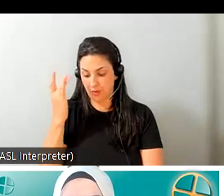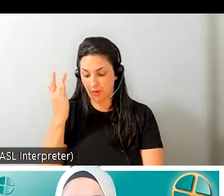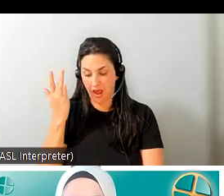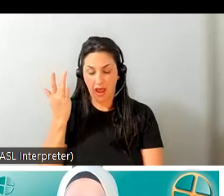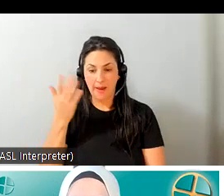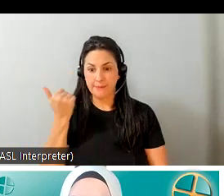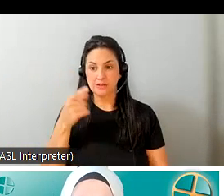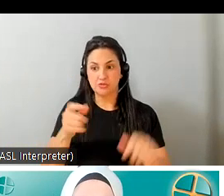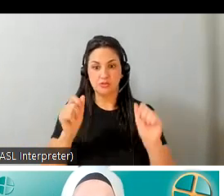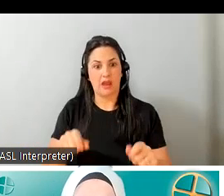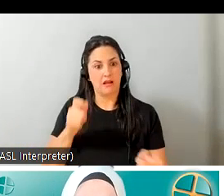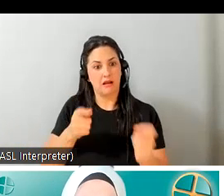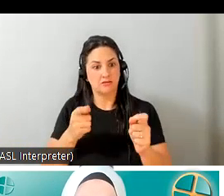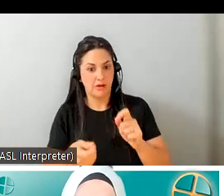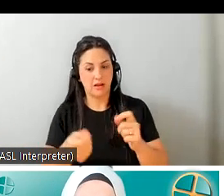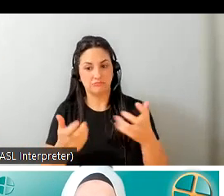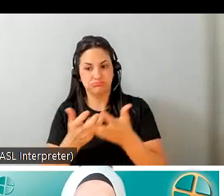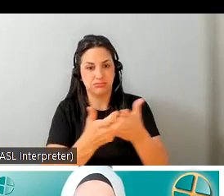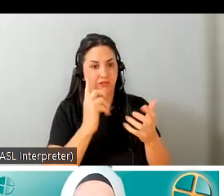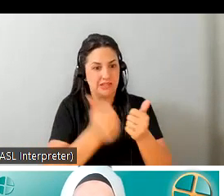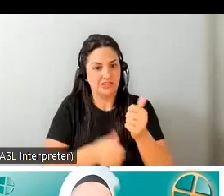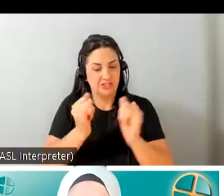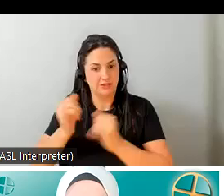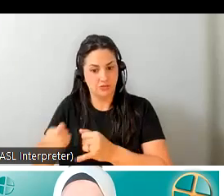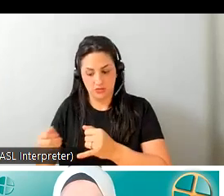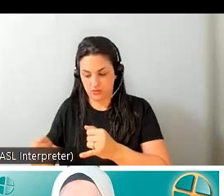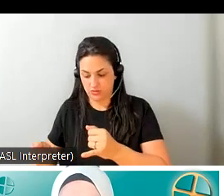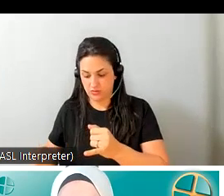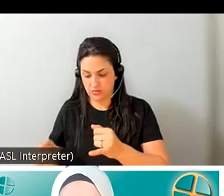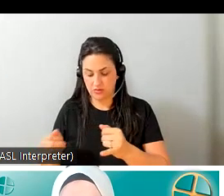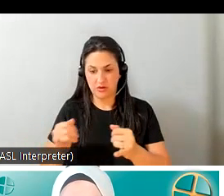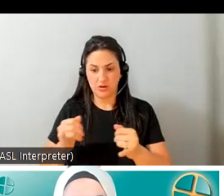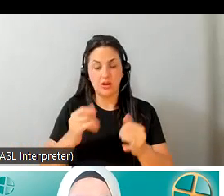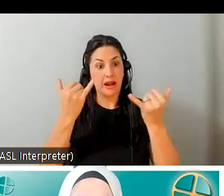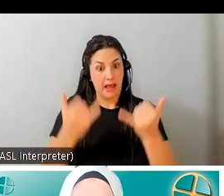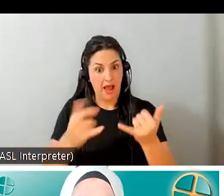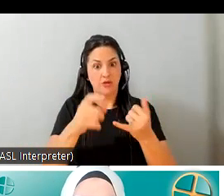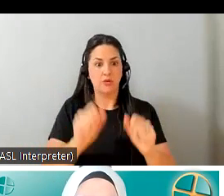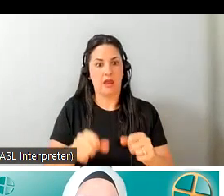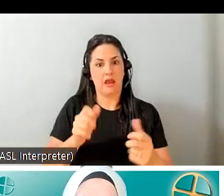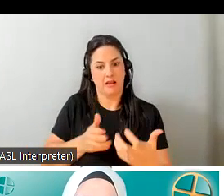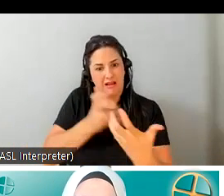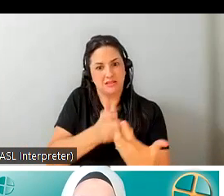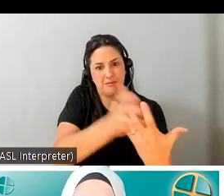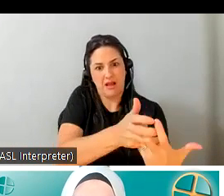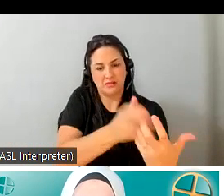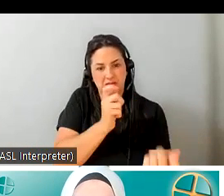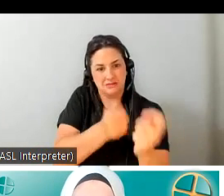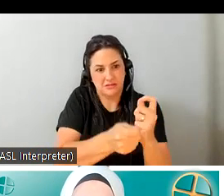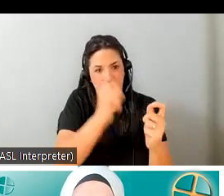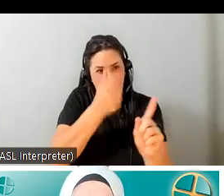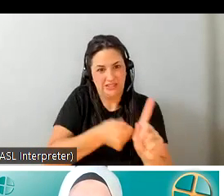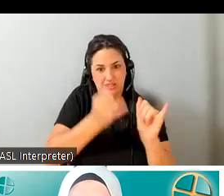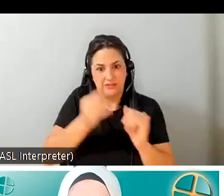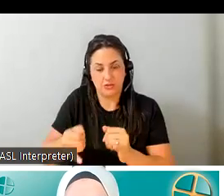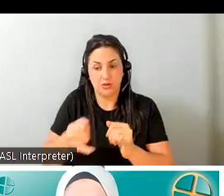can actually customize them per individual and the fact that now you can customize them per individual the hearing aids being